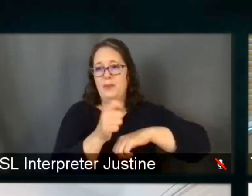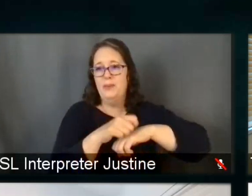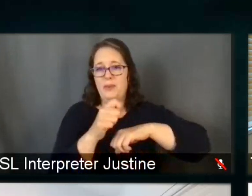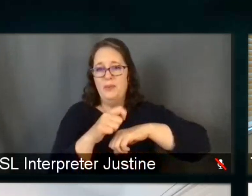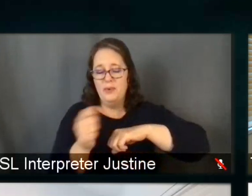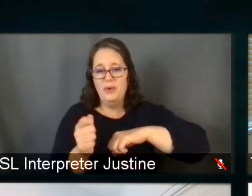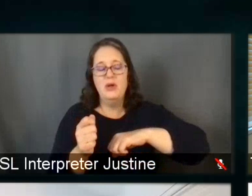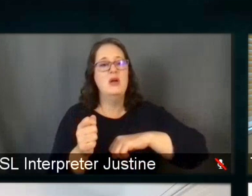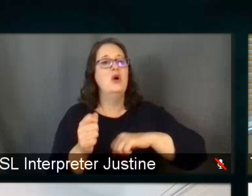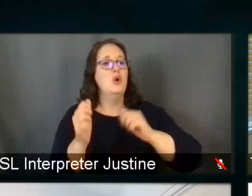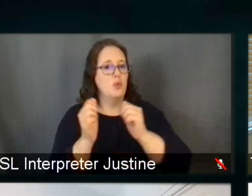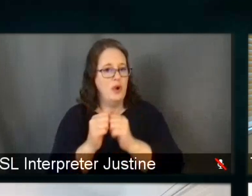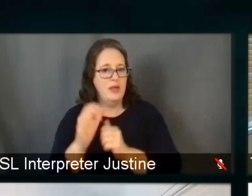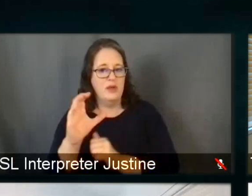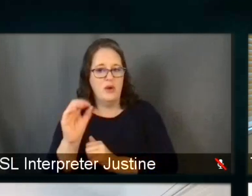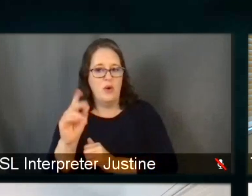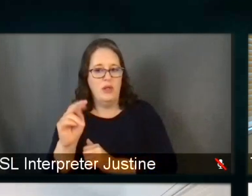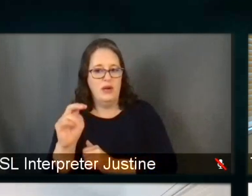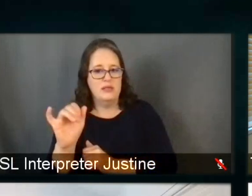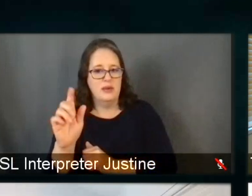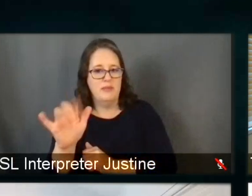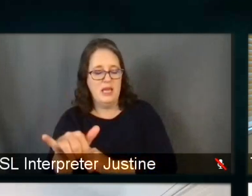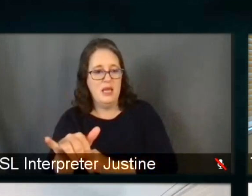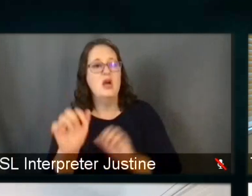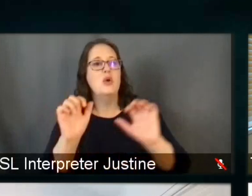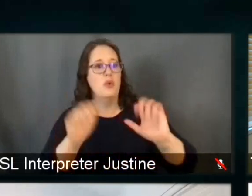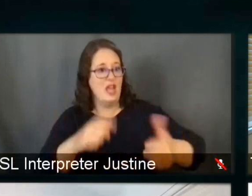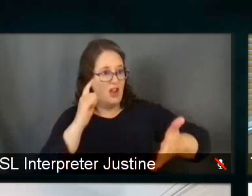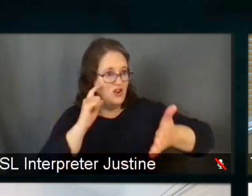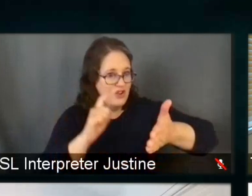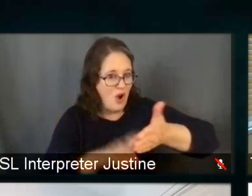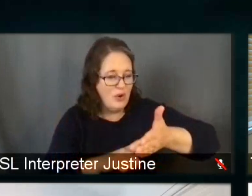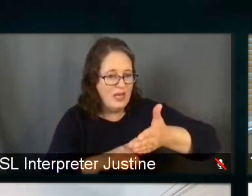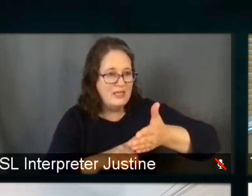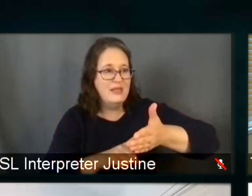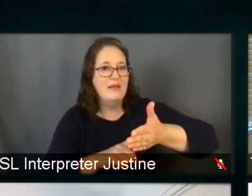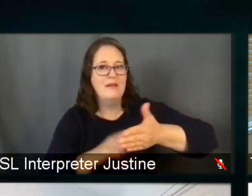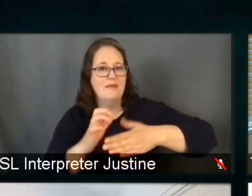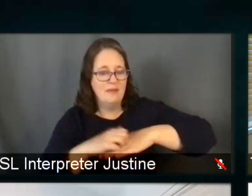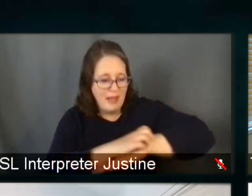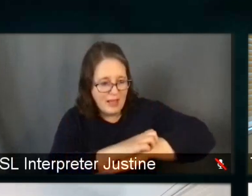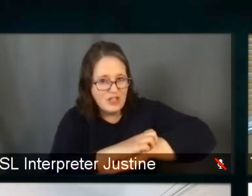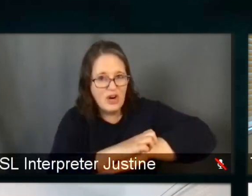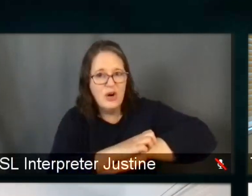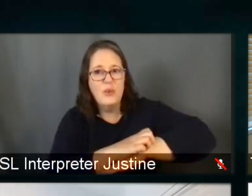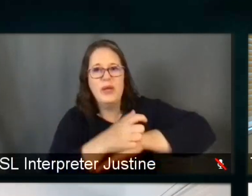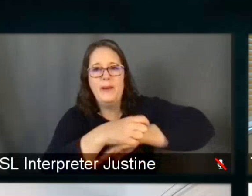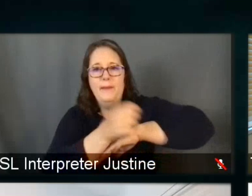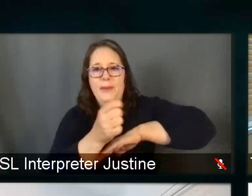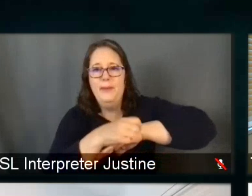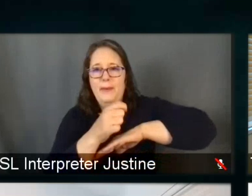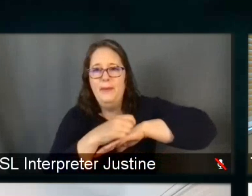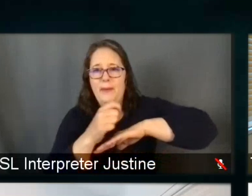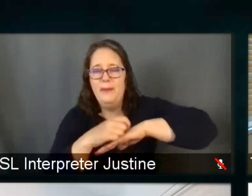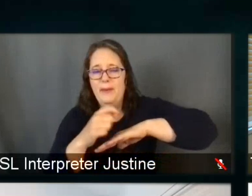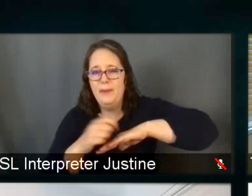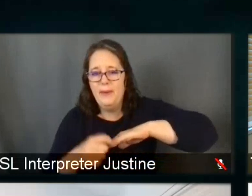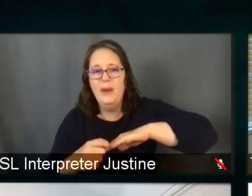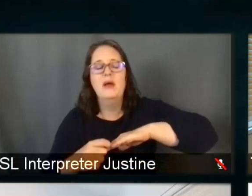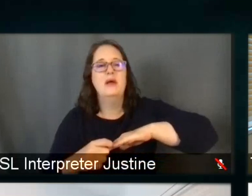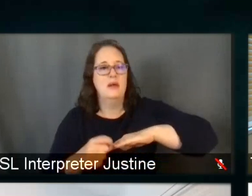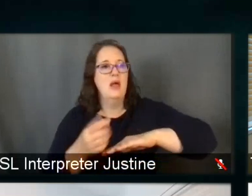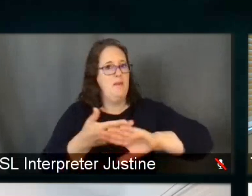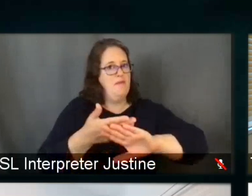the precursor lesions of colorectal cancer and take out these lesions out before they develop into colorectal cancer. This is, of course,